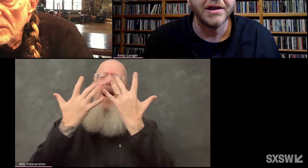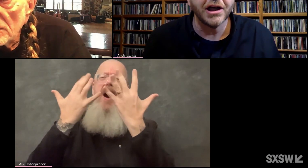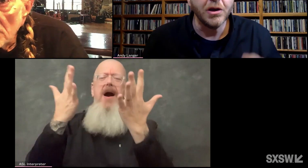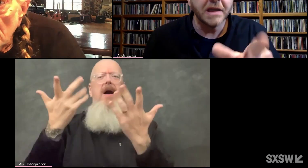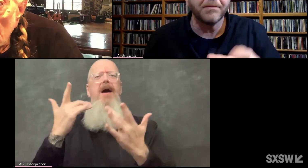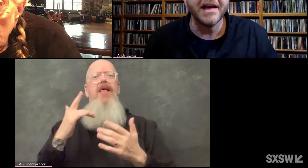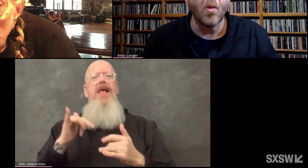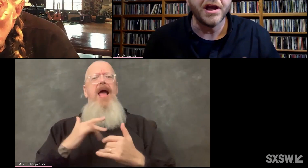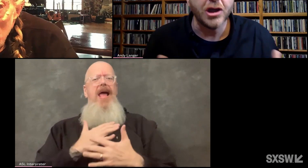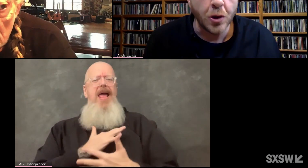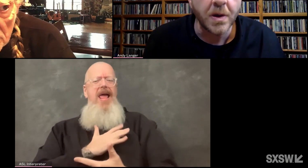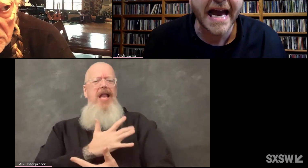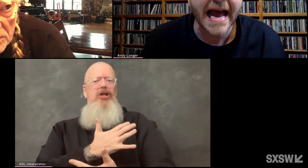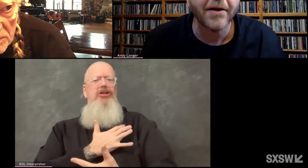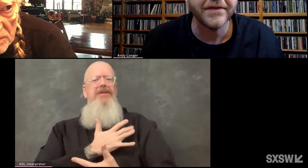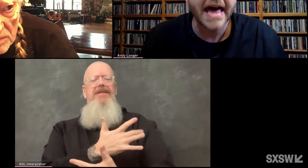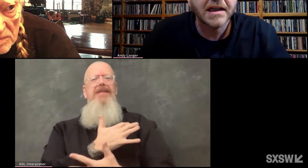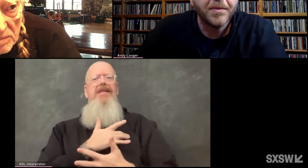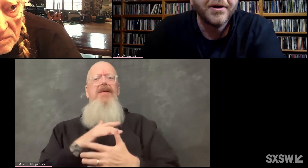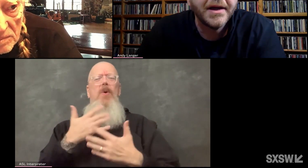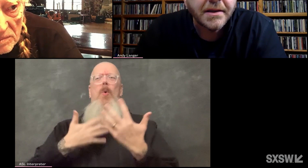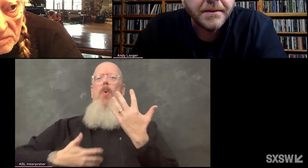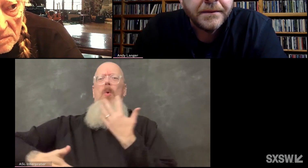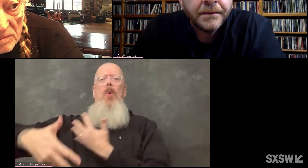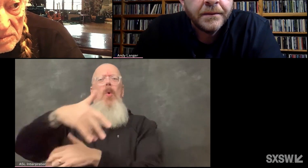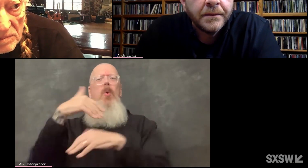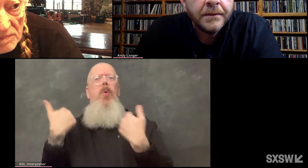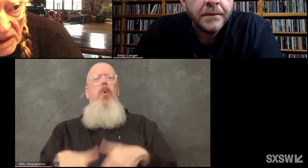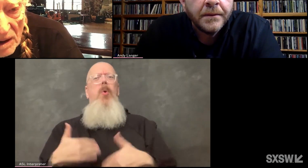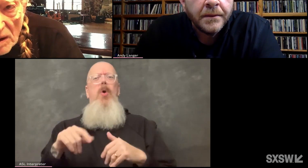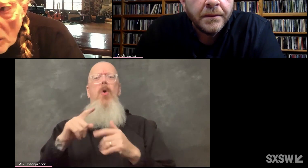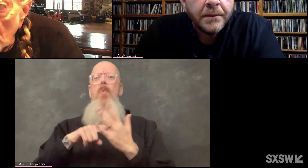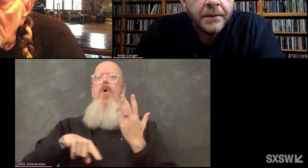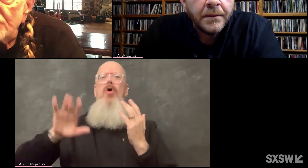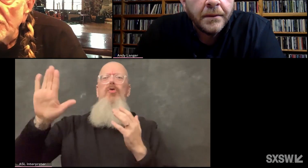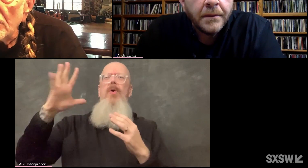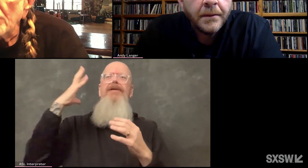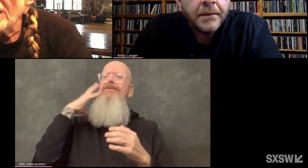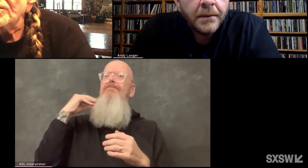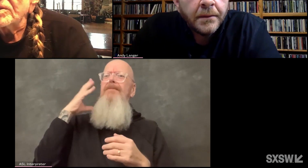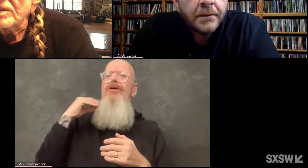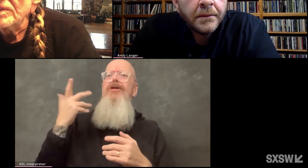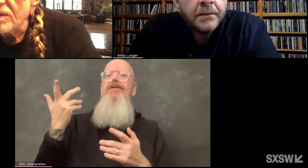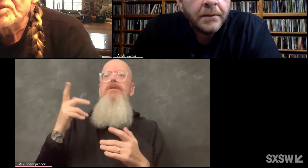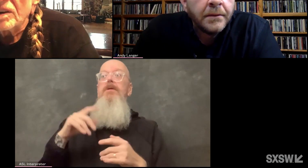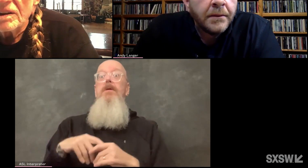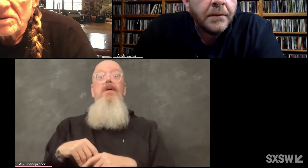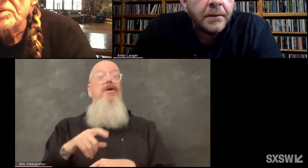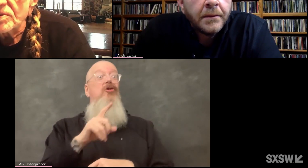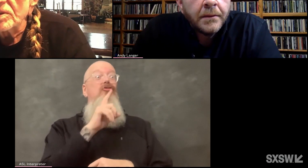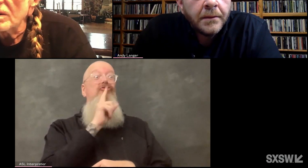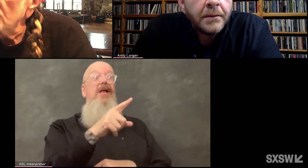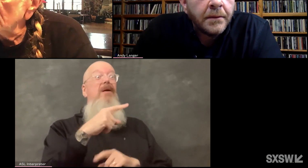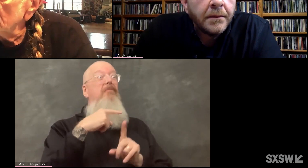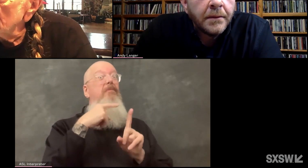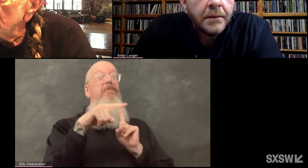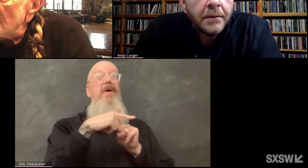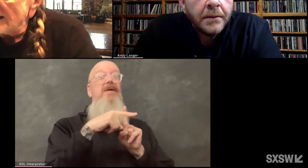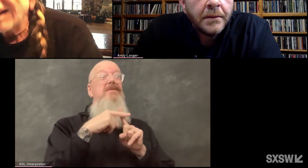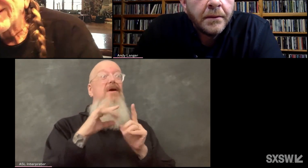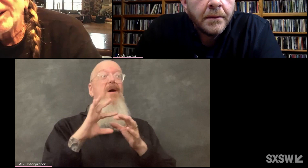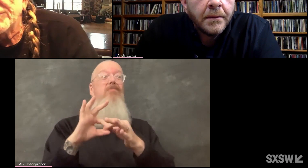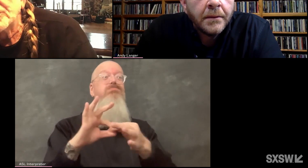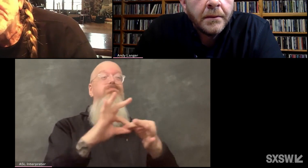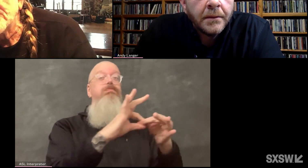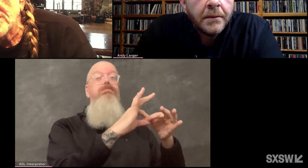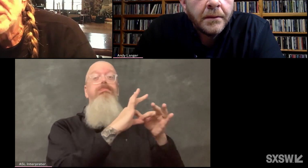exchange? Can you explain what you get out of that experience? Well, it's a very positive exchange to start with. I mean,